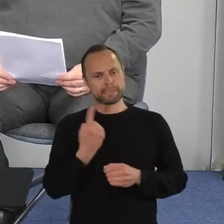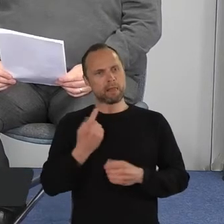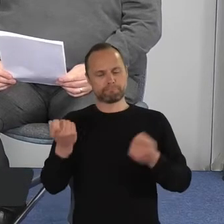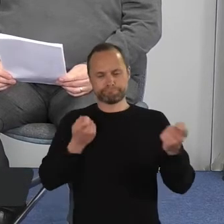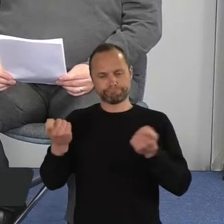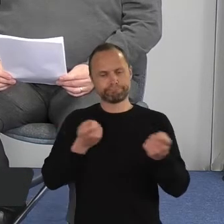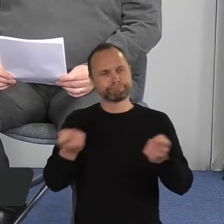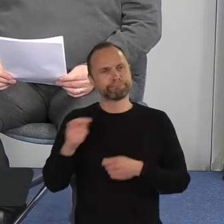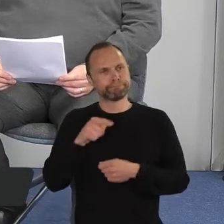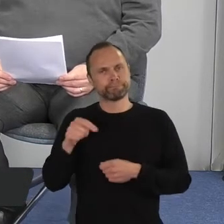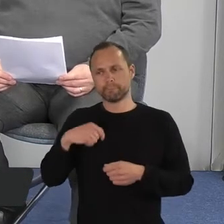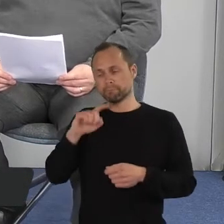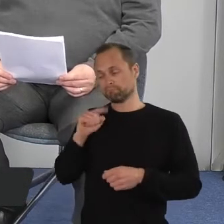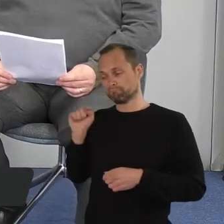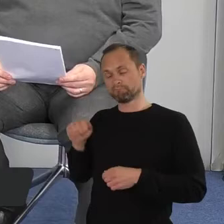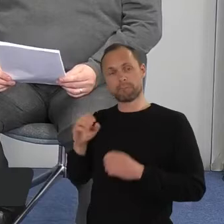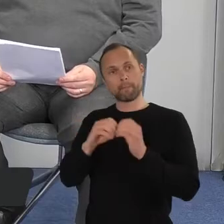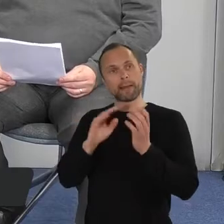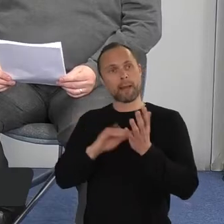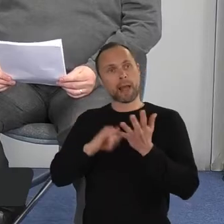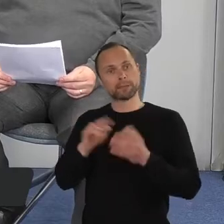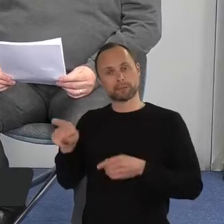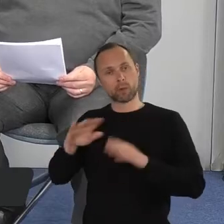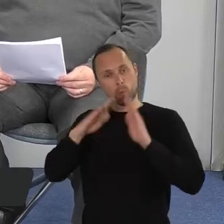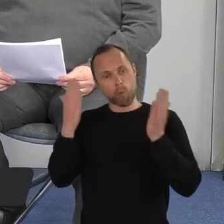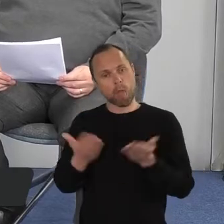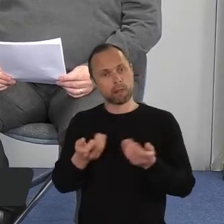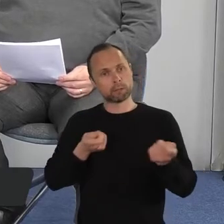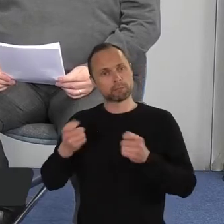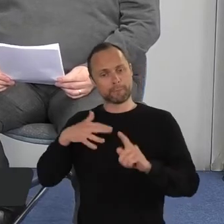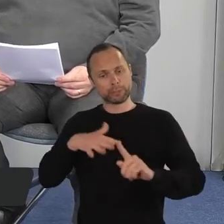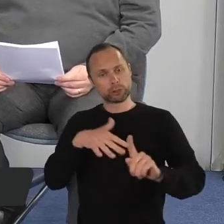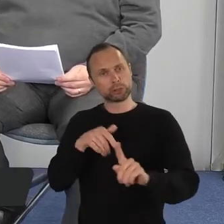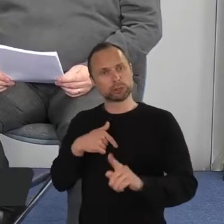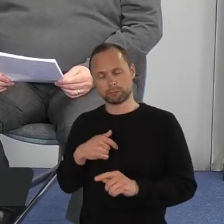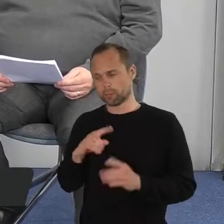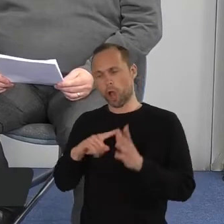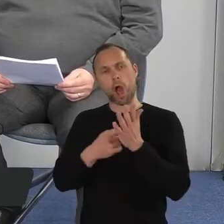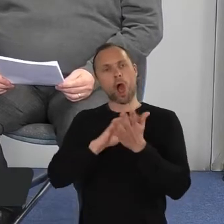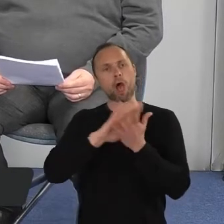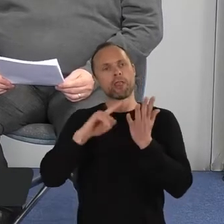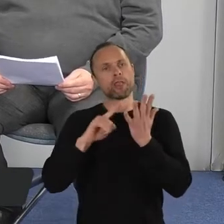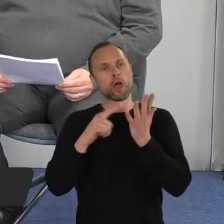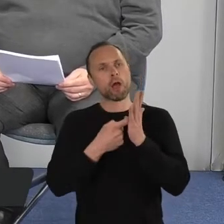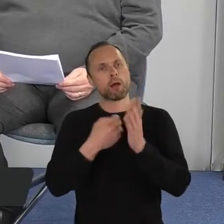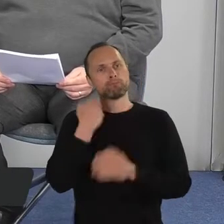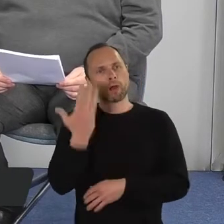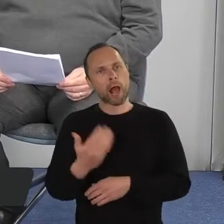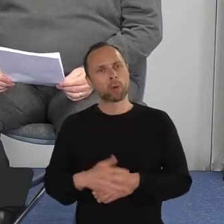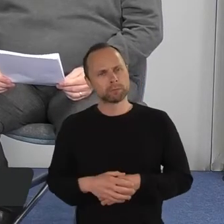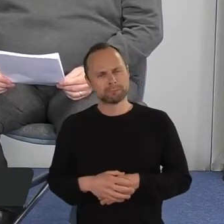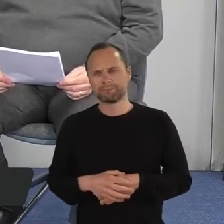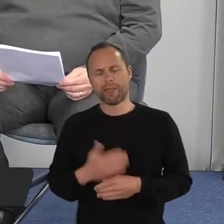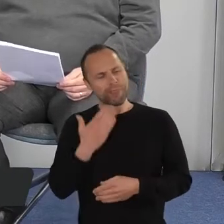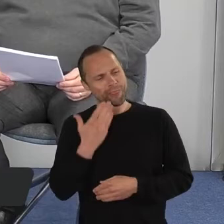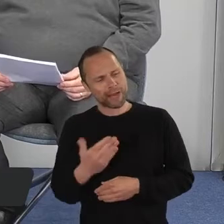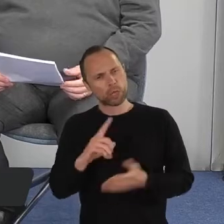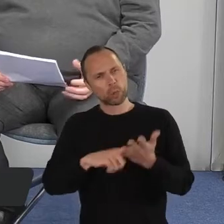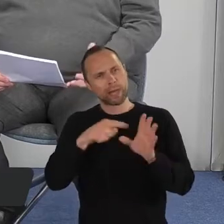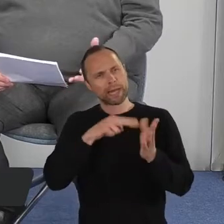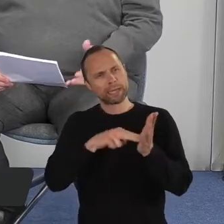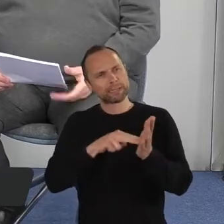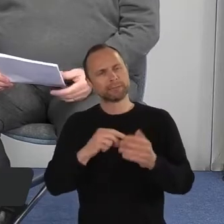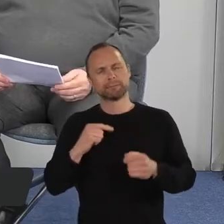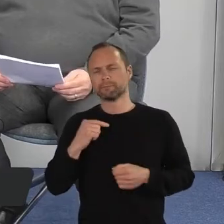leading tonight with Arthur Brown, Director of Mission with BMS. Arthur. Thank you Lynne. It's really good to be with you this